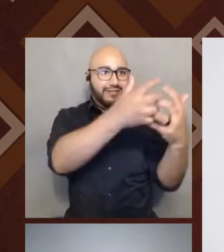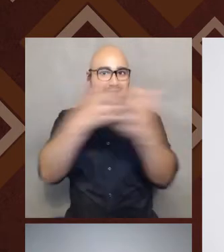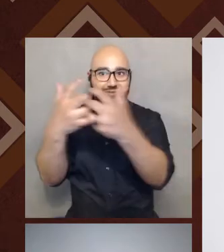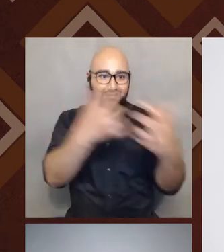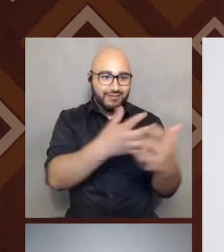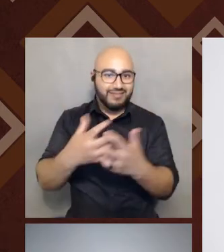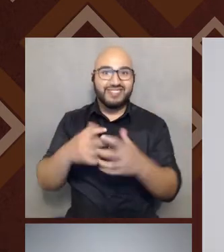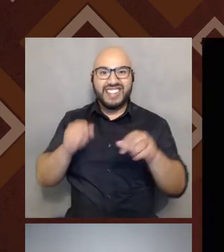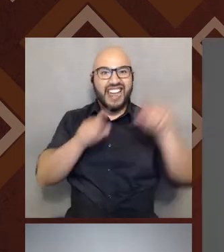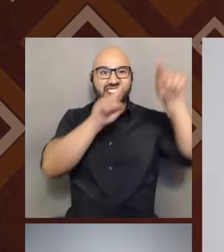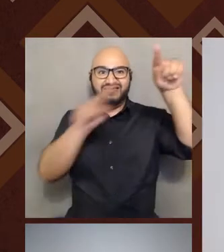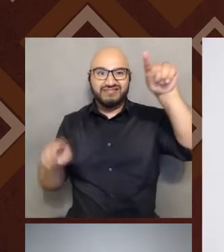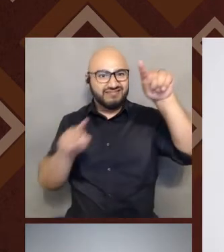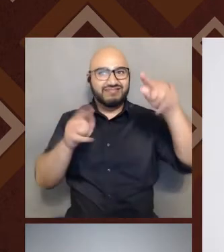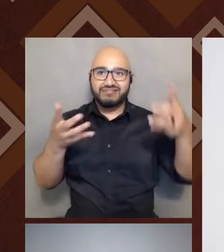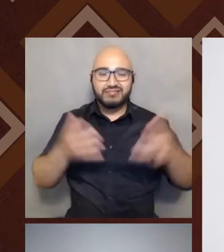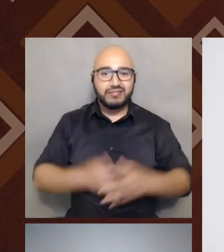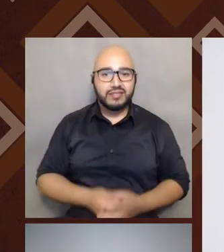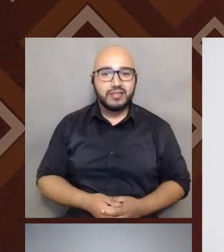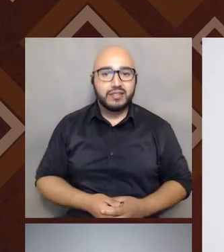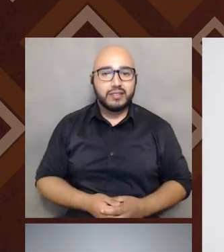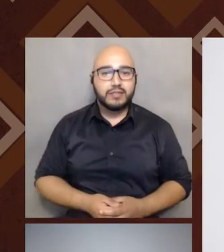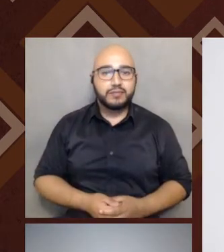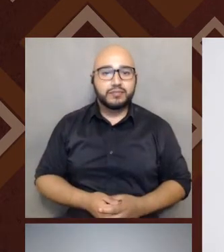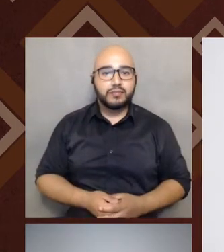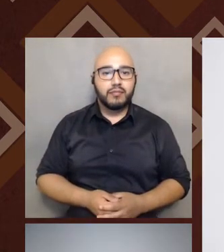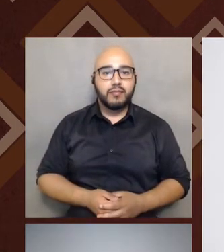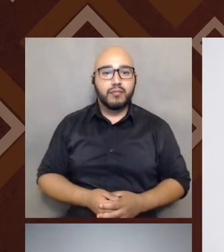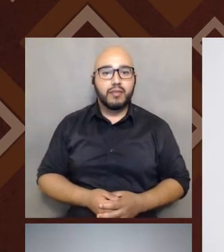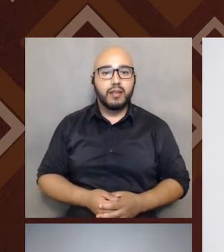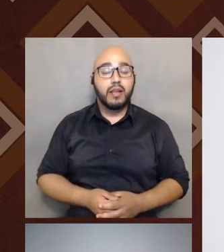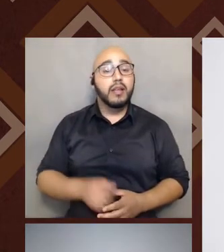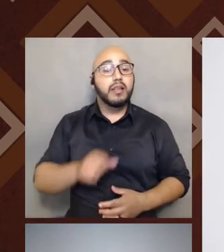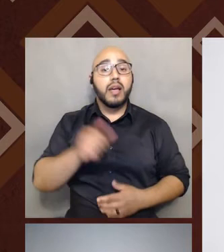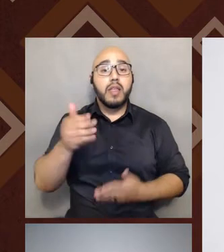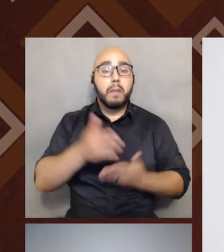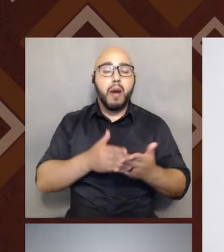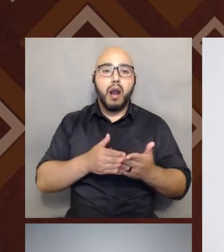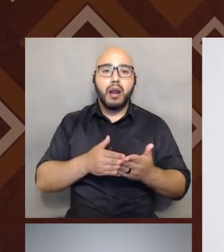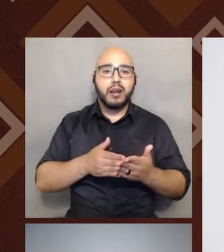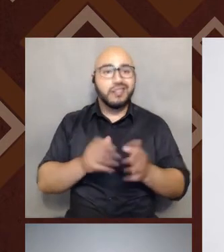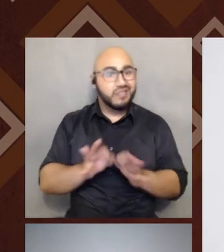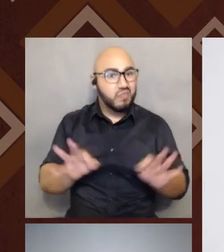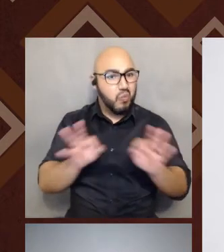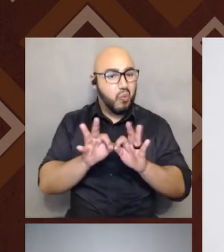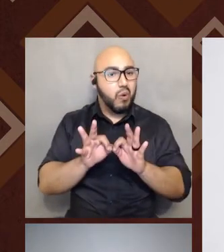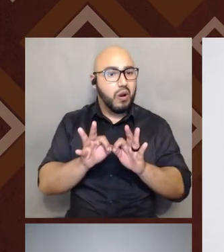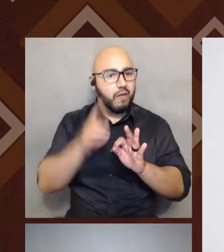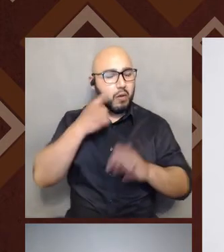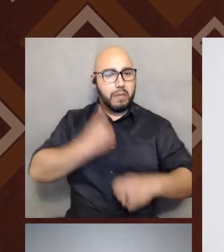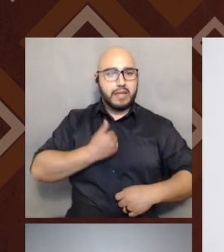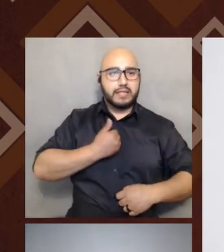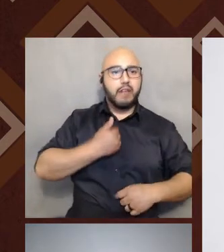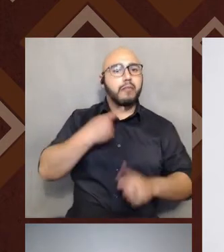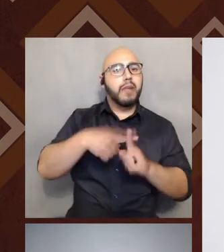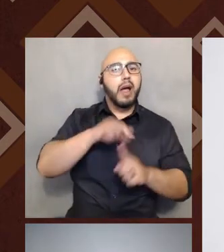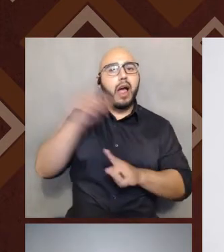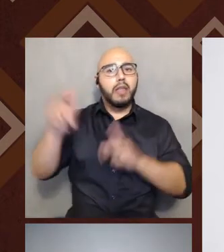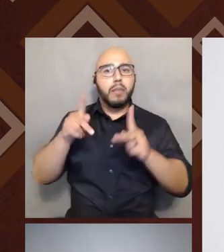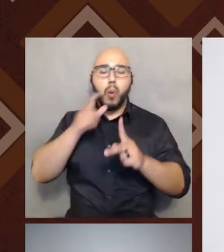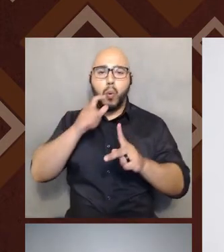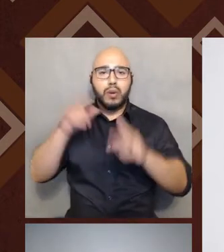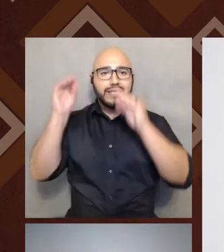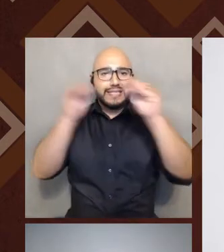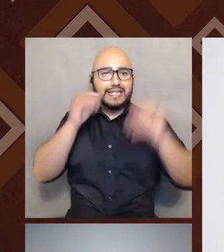this idea. The other part that is deeply important to myself and so many who teach in ethnic